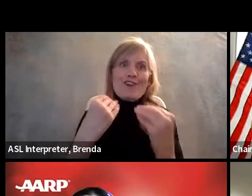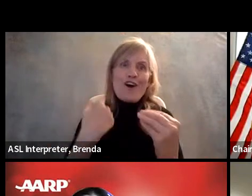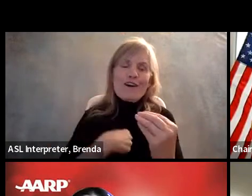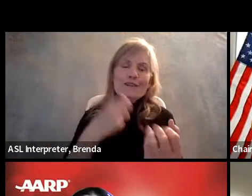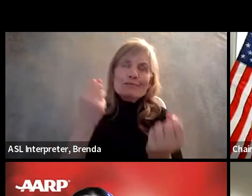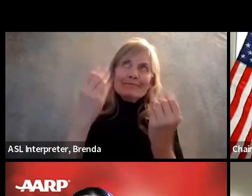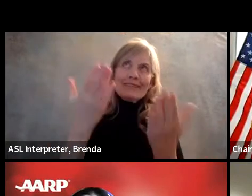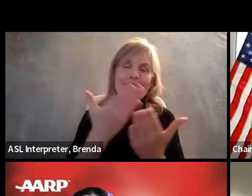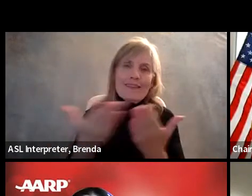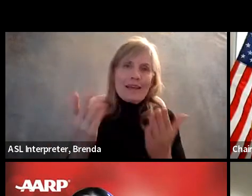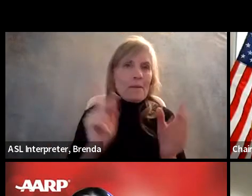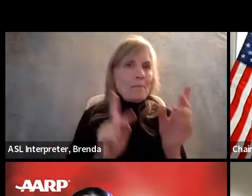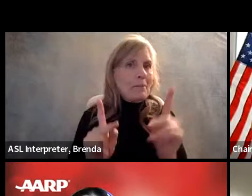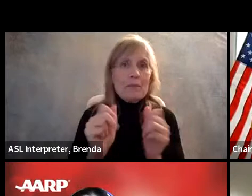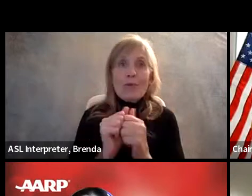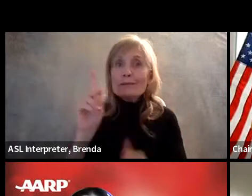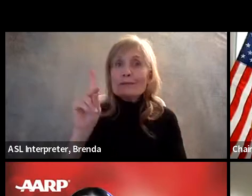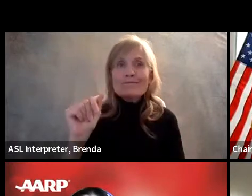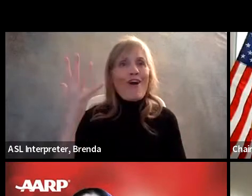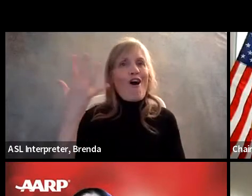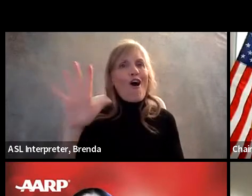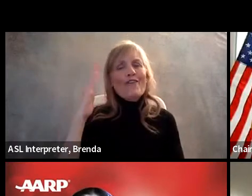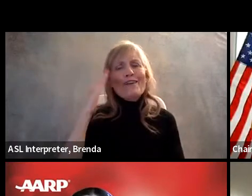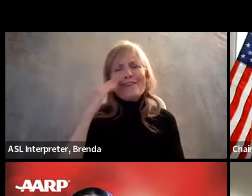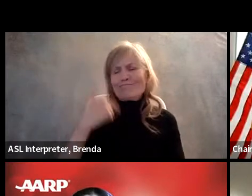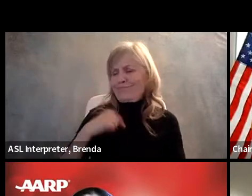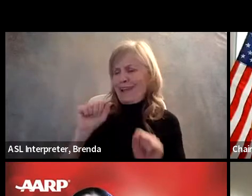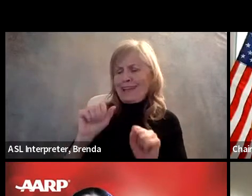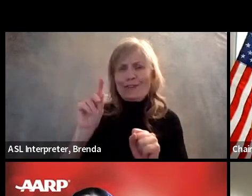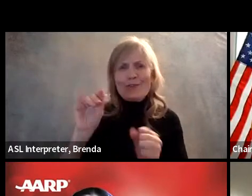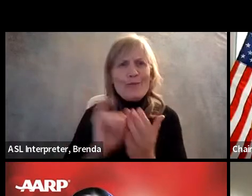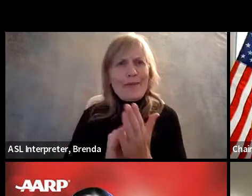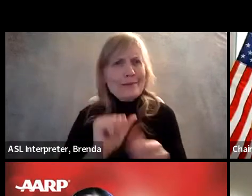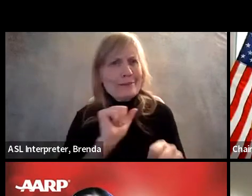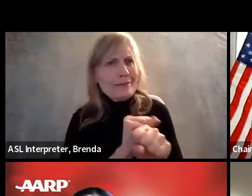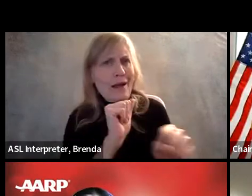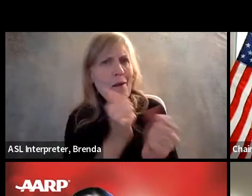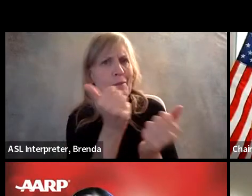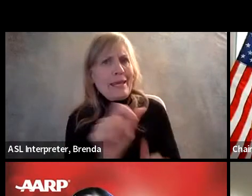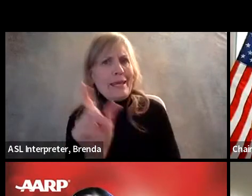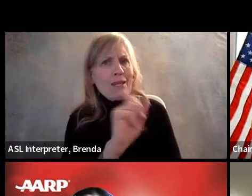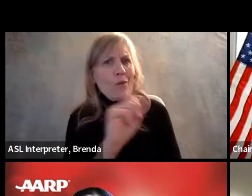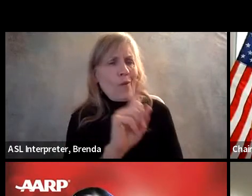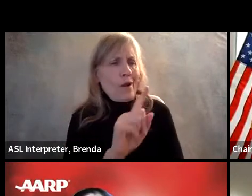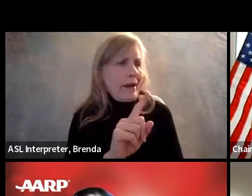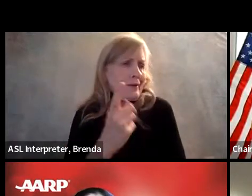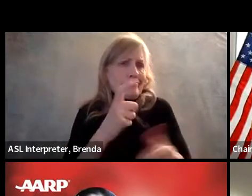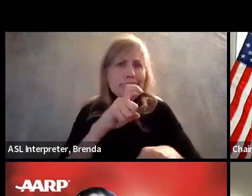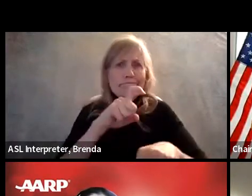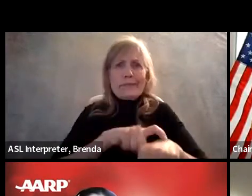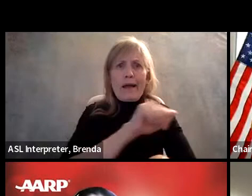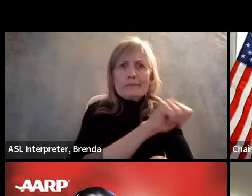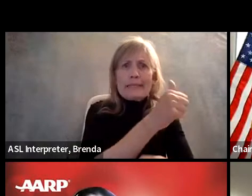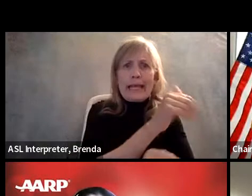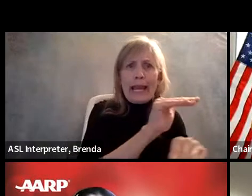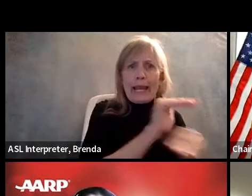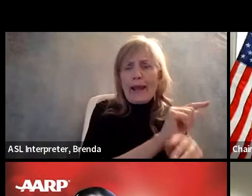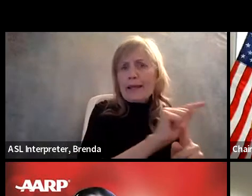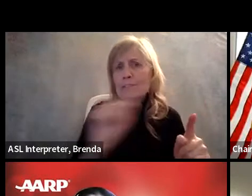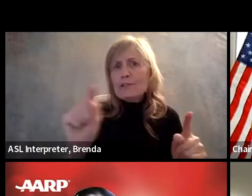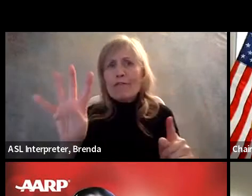already knew. I could do my job from anywhere. I could do my job from 10 at night until four in the morning. Um,